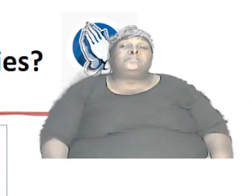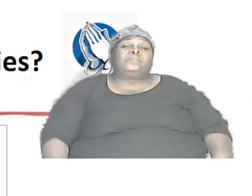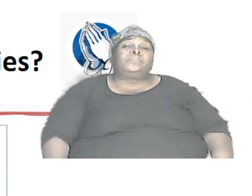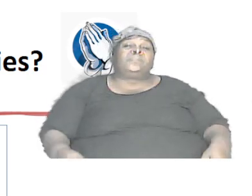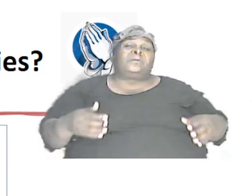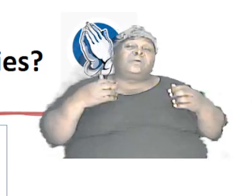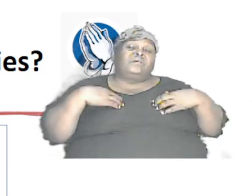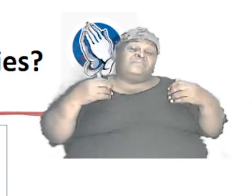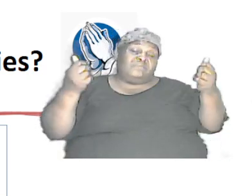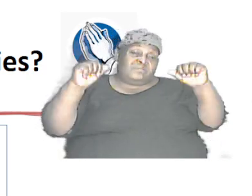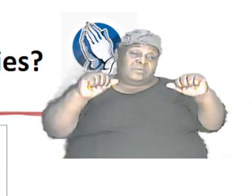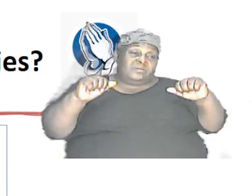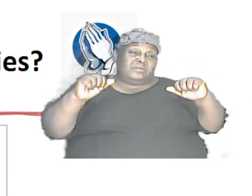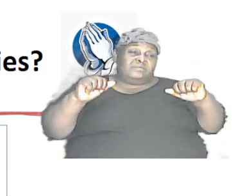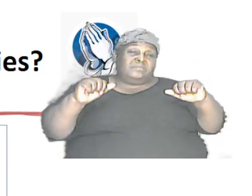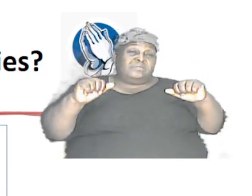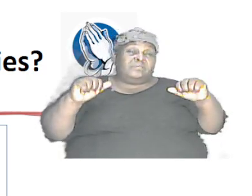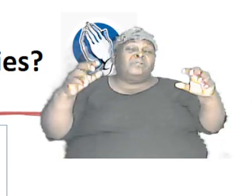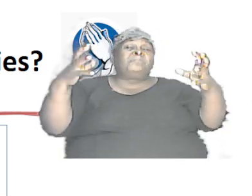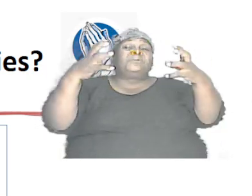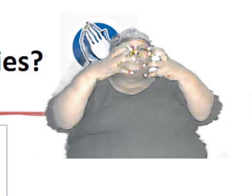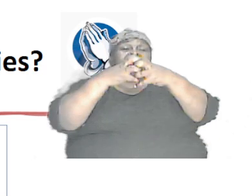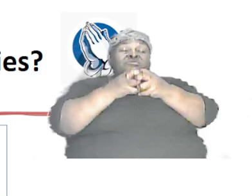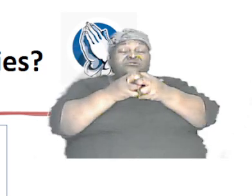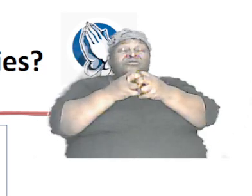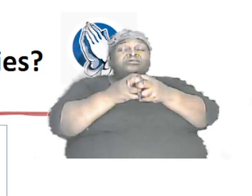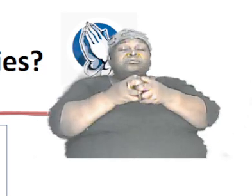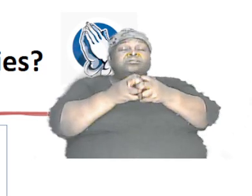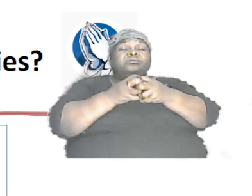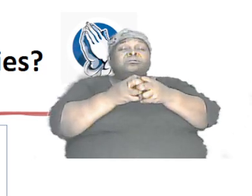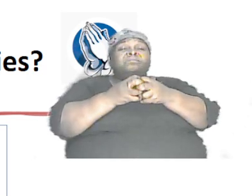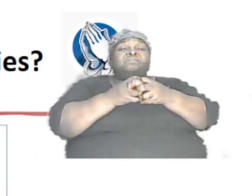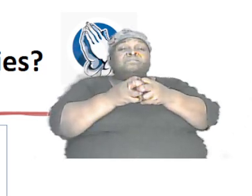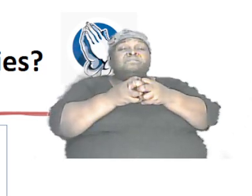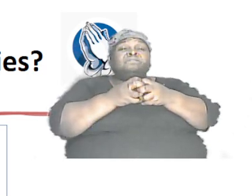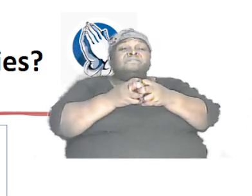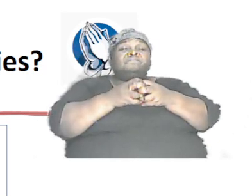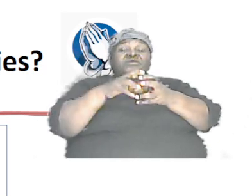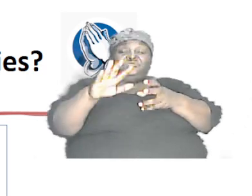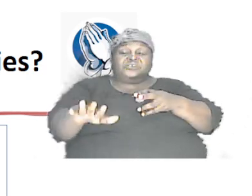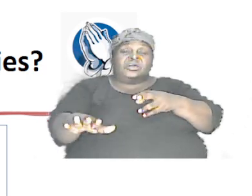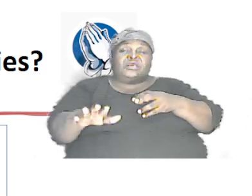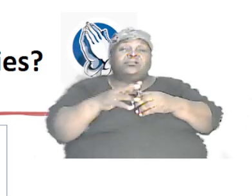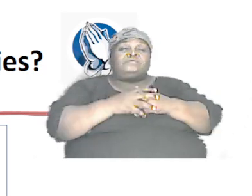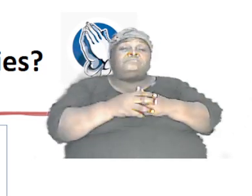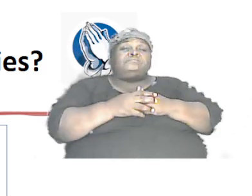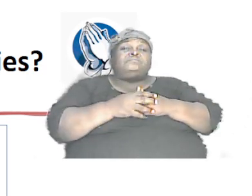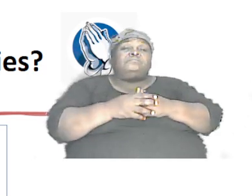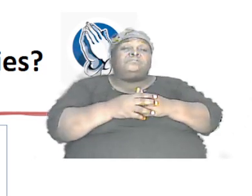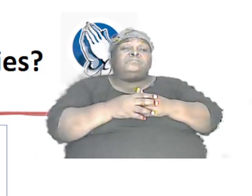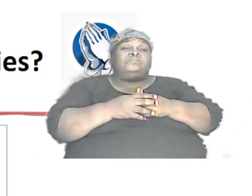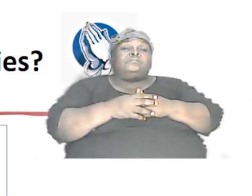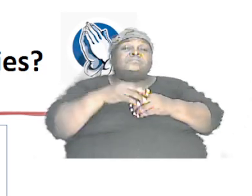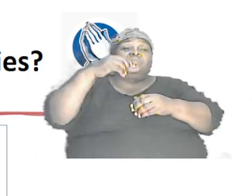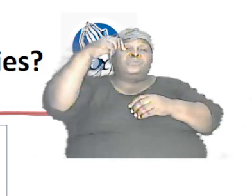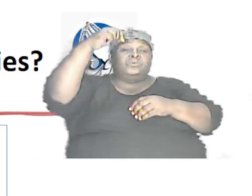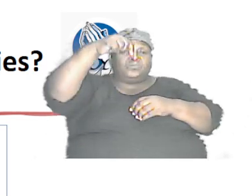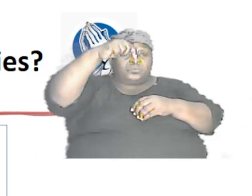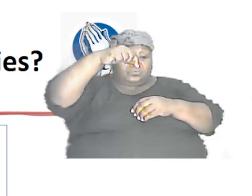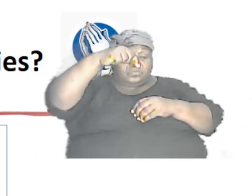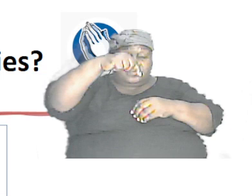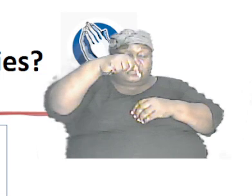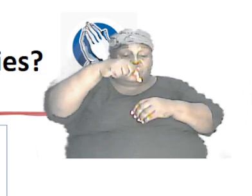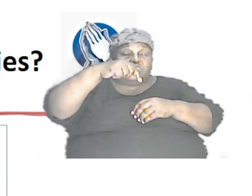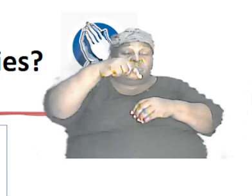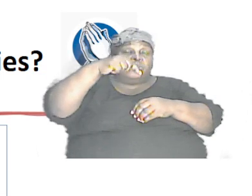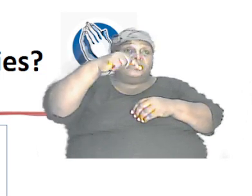possible combination of the offspring. All right? Another possible combination, look below it, are two common A's,